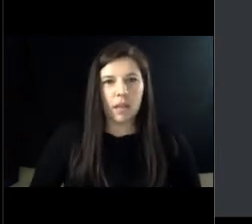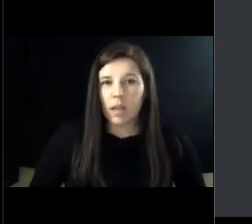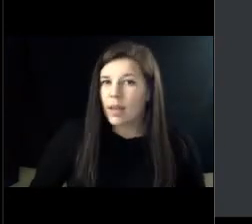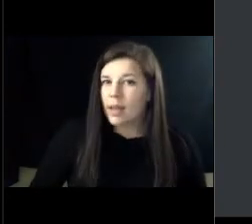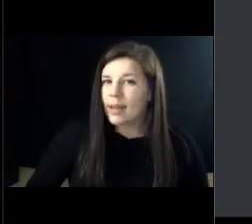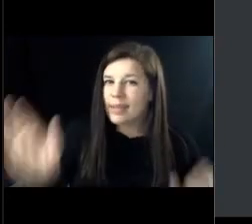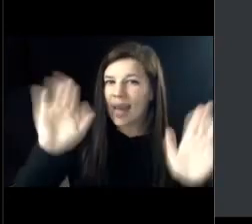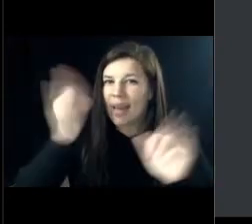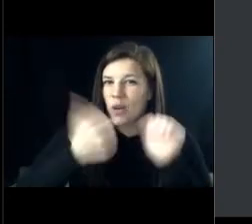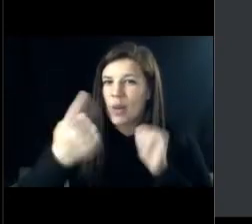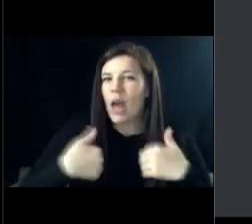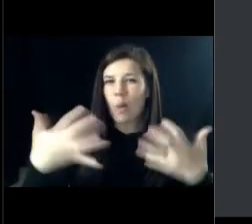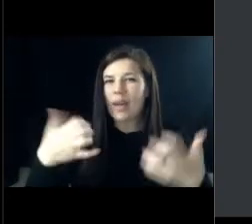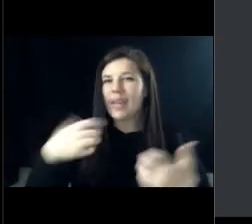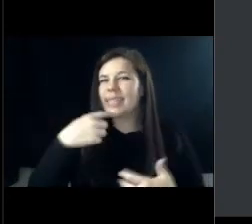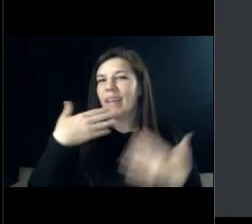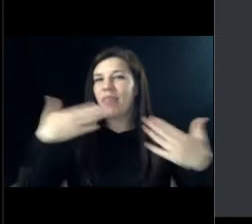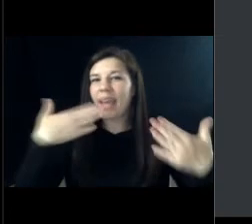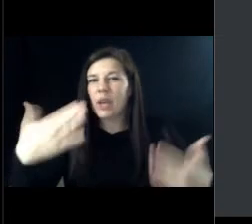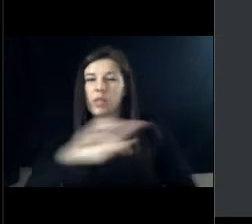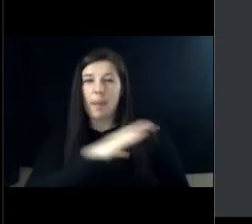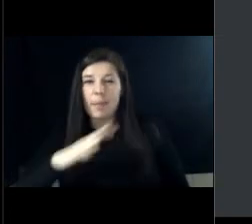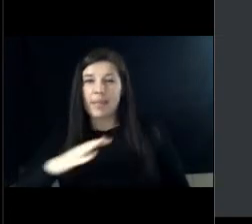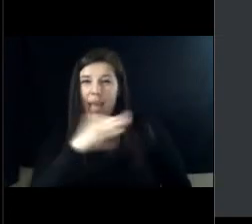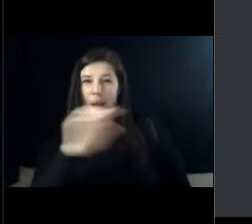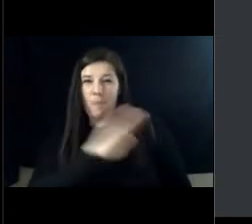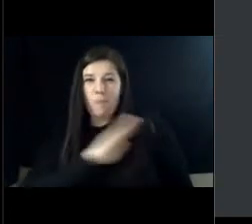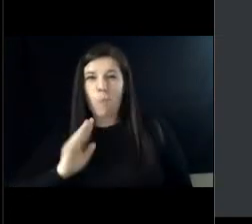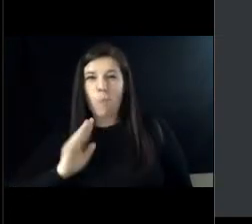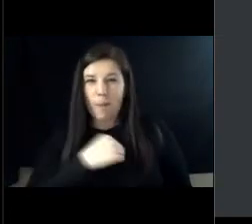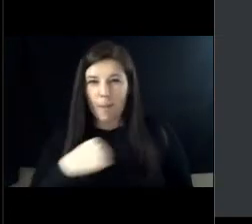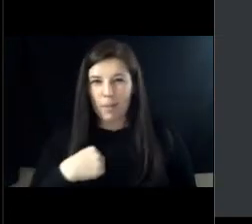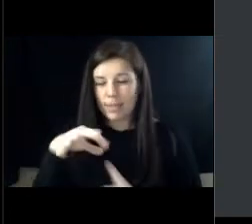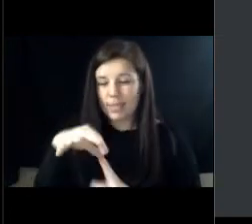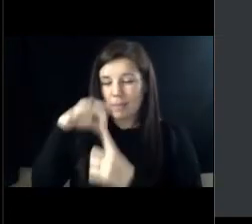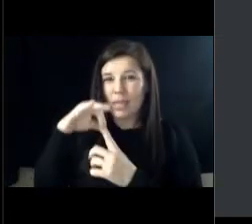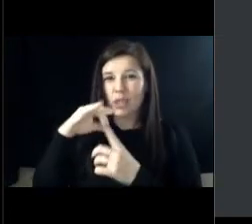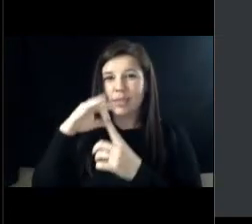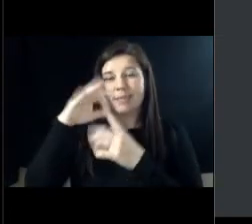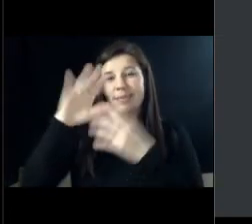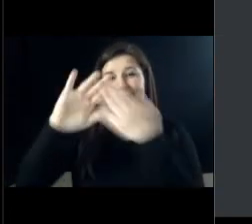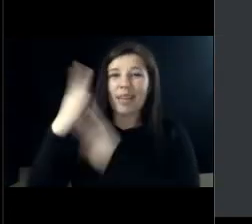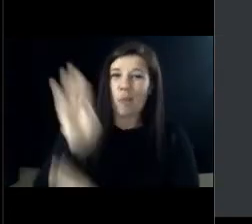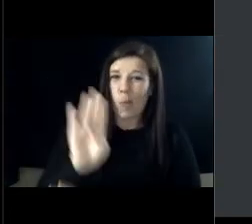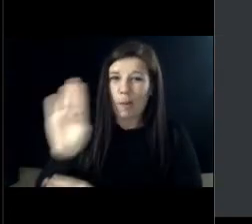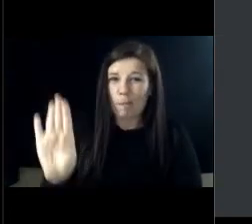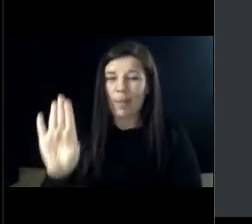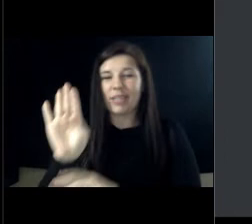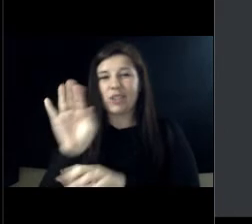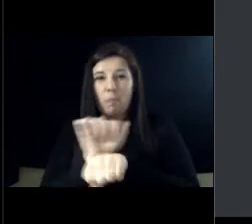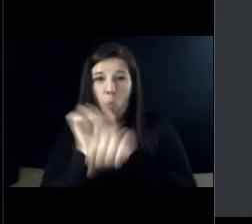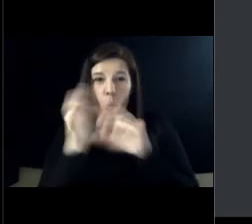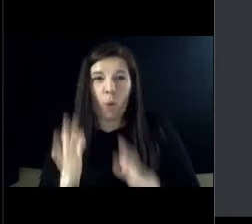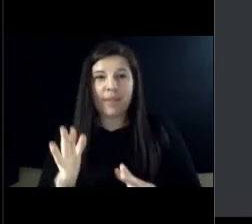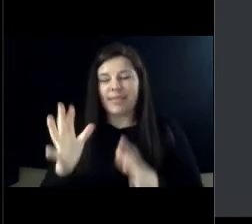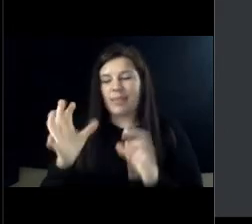Hi, everyone. I just want to thank the commission and the board members, especially the city of Boynton employees who we've been working so close with. Miss